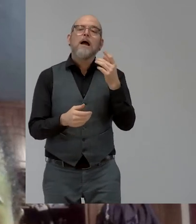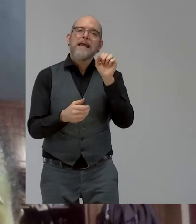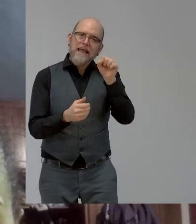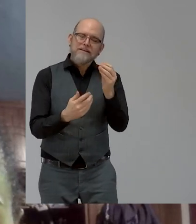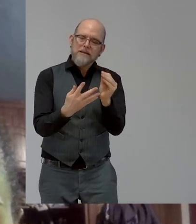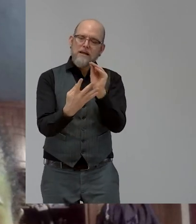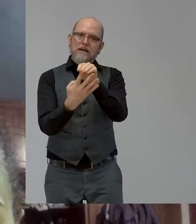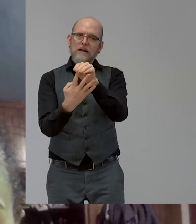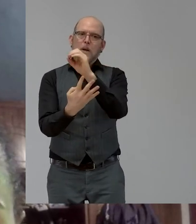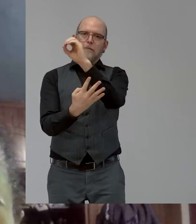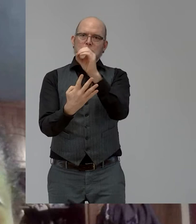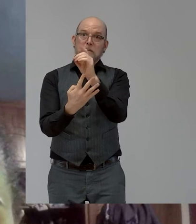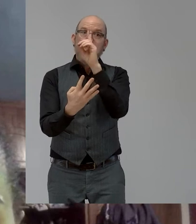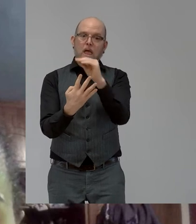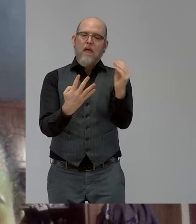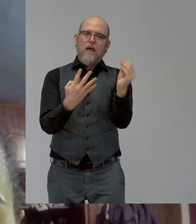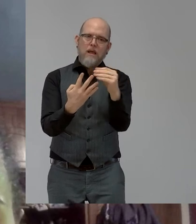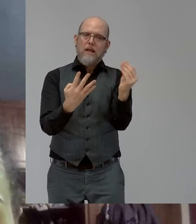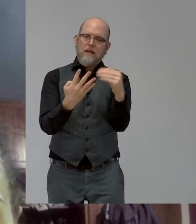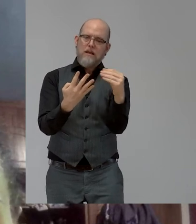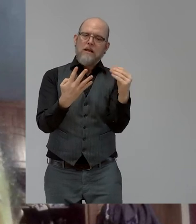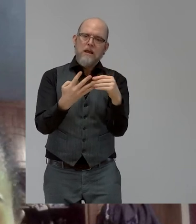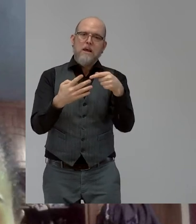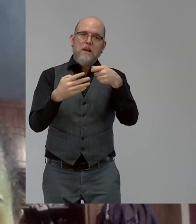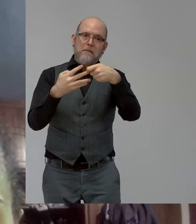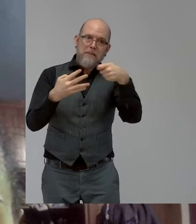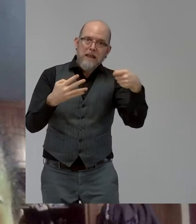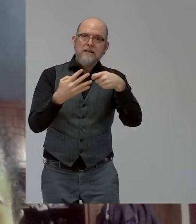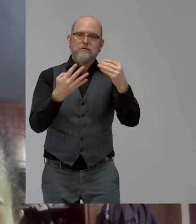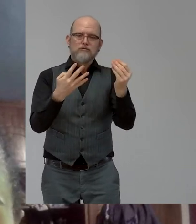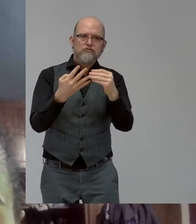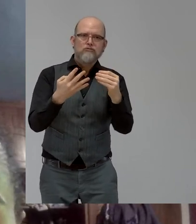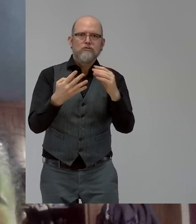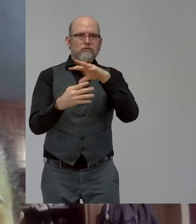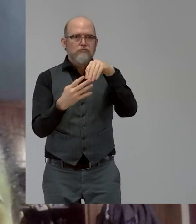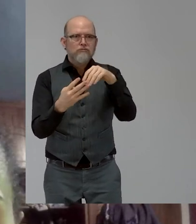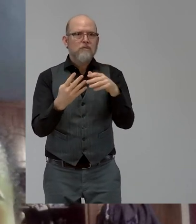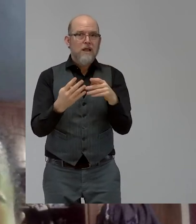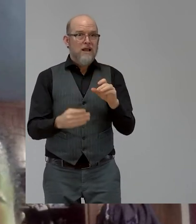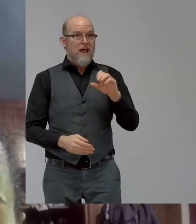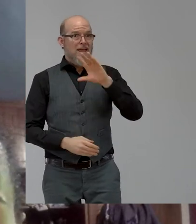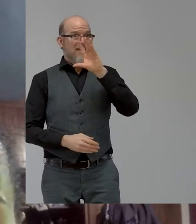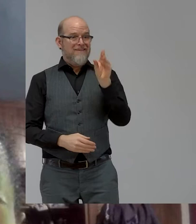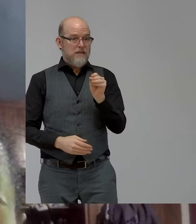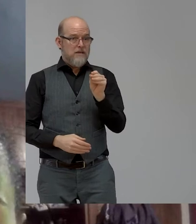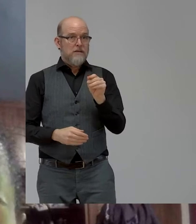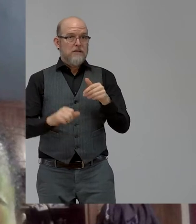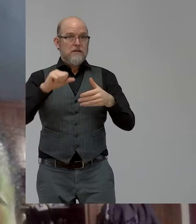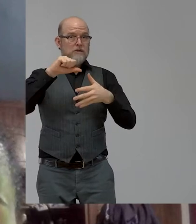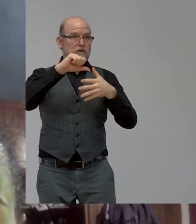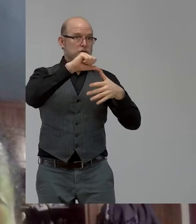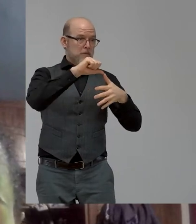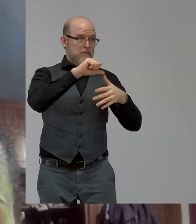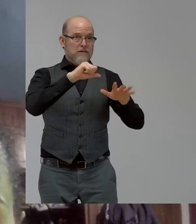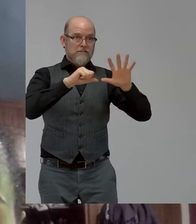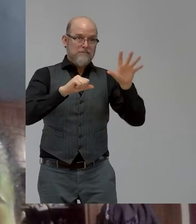sufficient and they need to be complemented. But there are countries, both in Africa as well as in Latin America, where quotas have played a significant